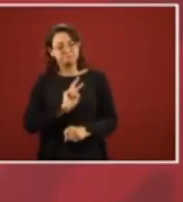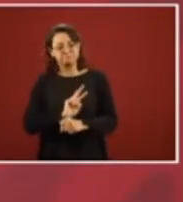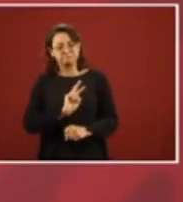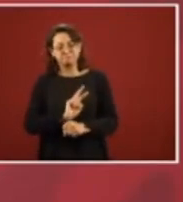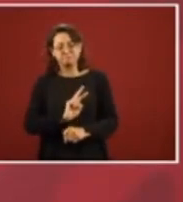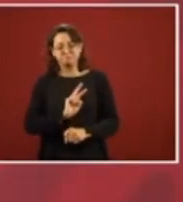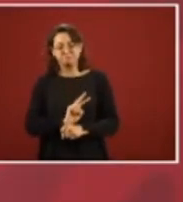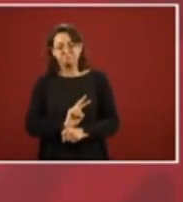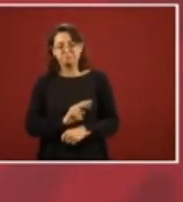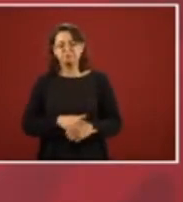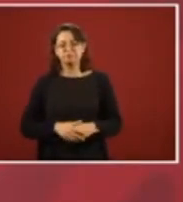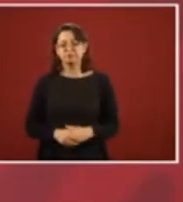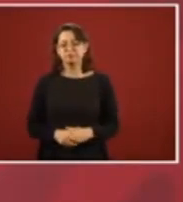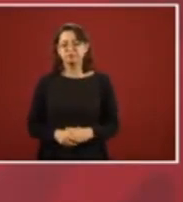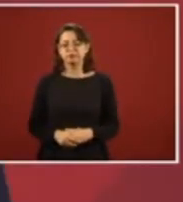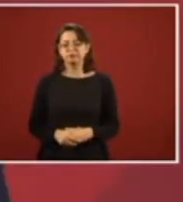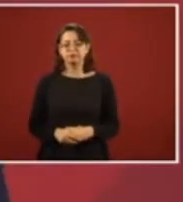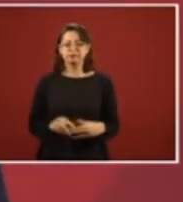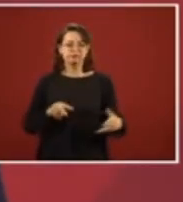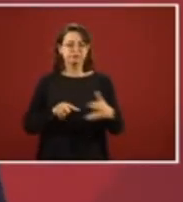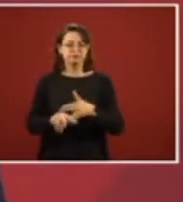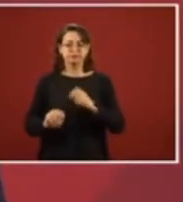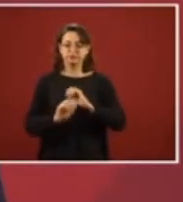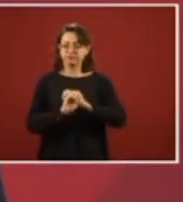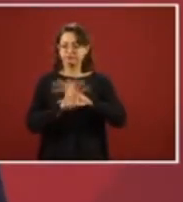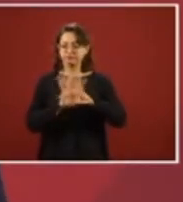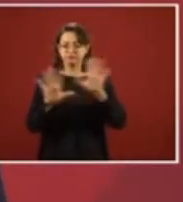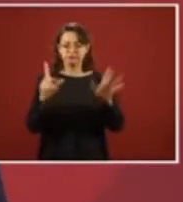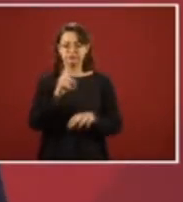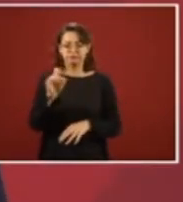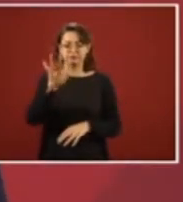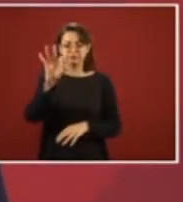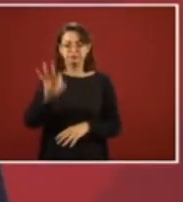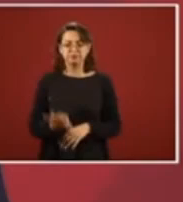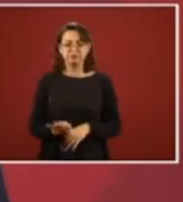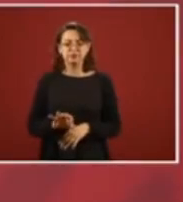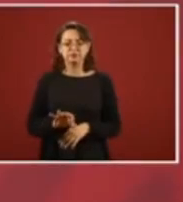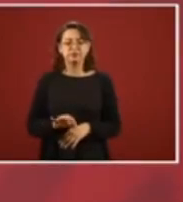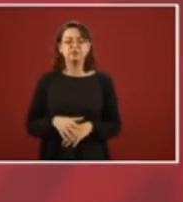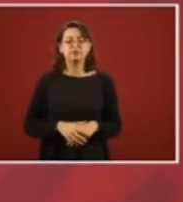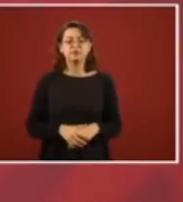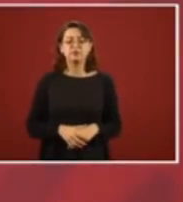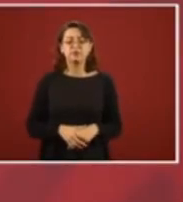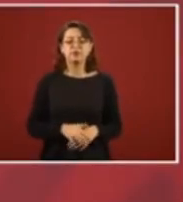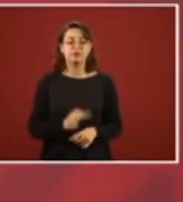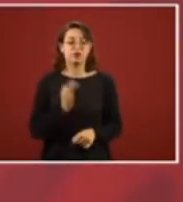have to do some follow-up on this. And it's transparent completely.